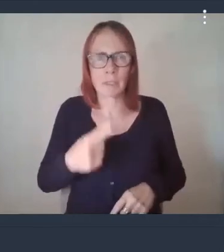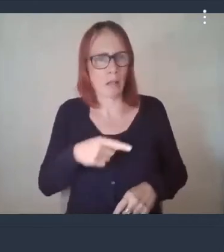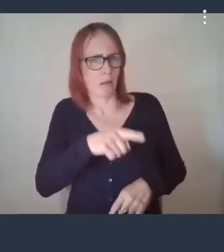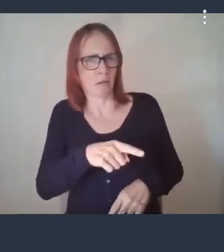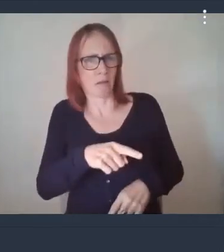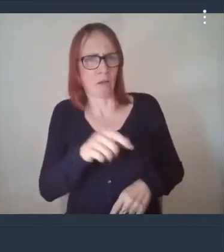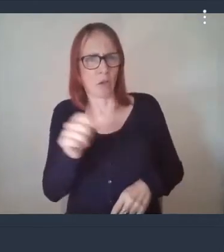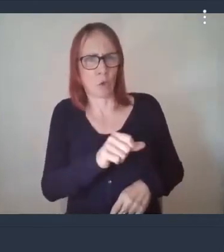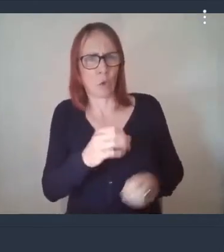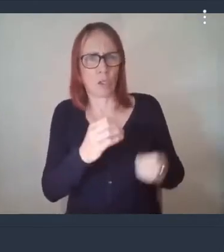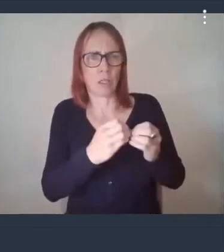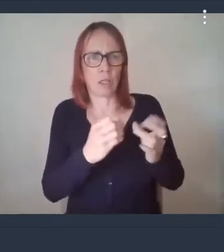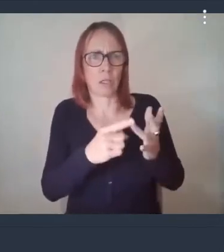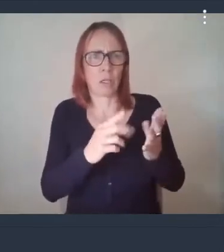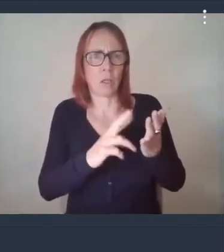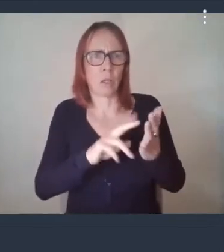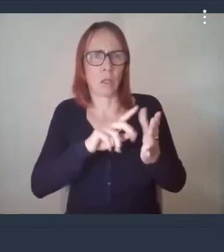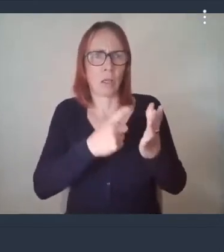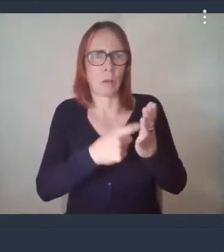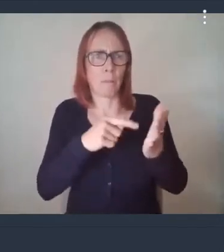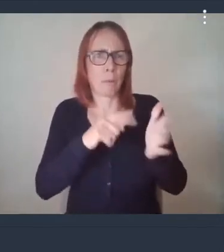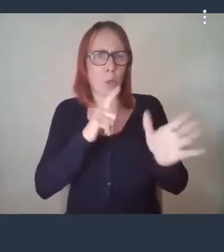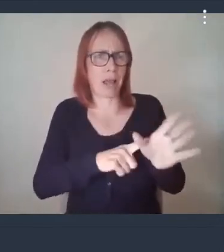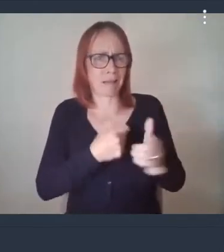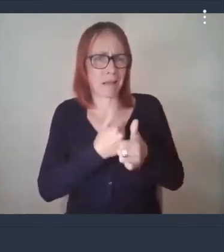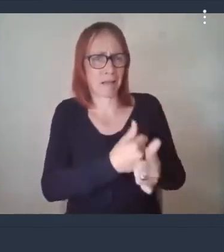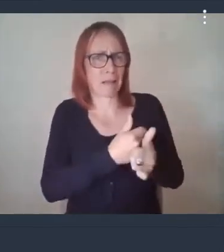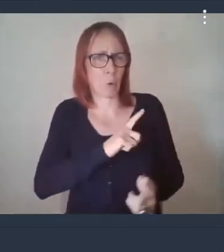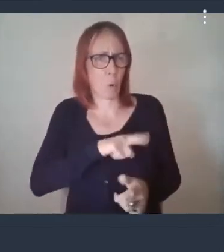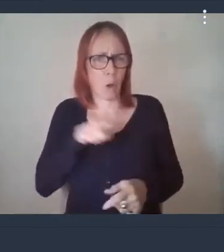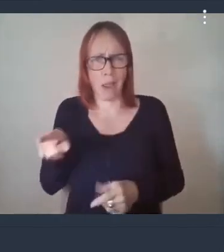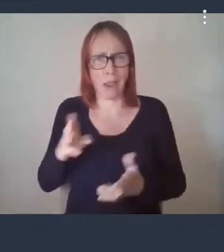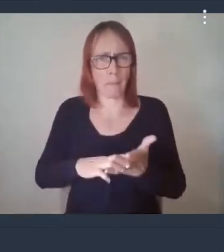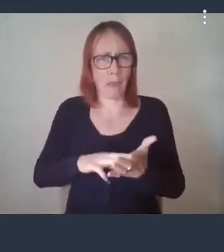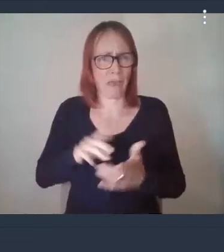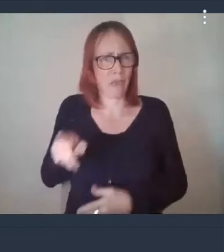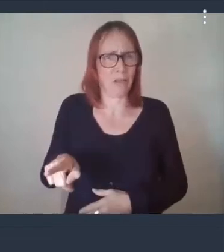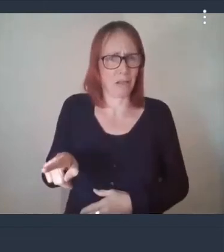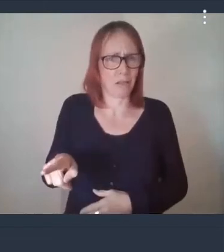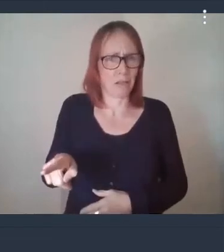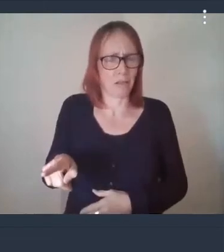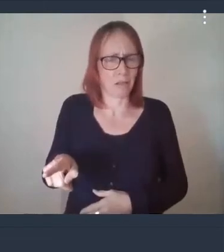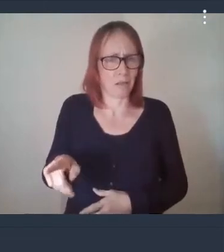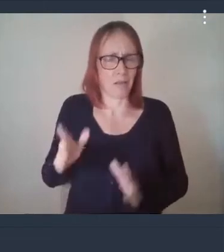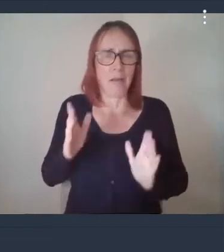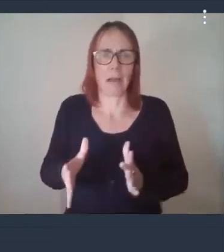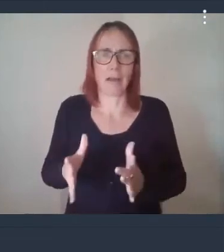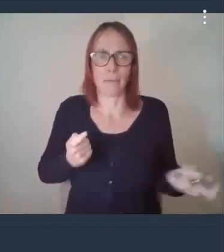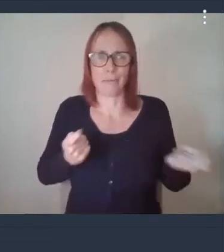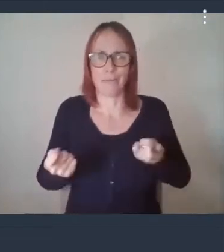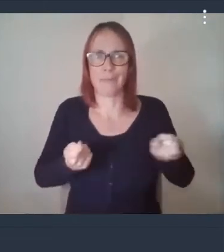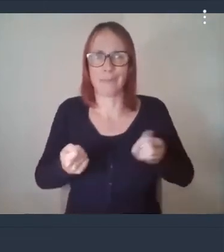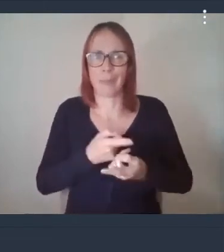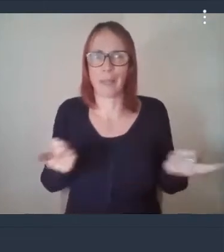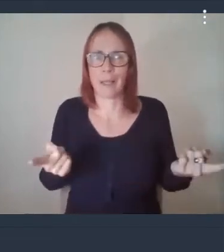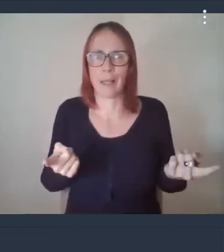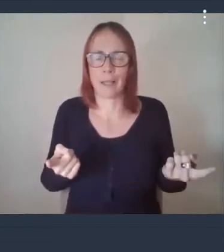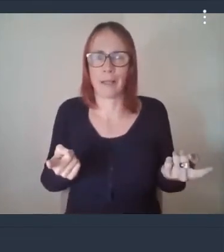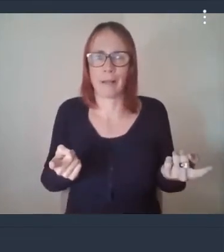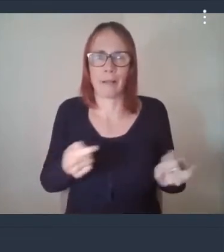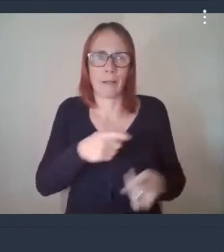bernardy but method and so we're having to manage that in relation to our stakeholders